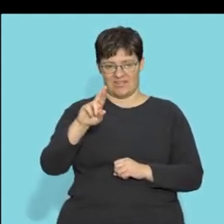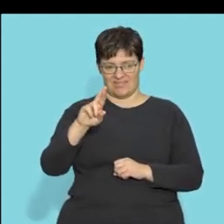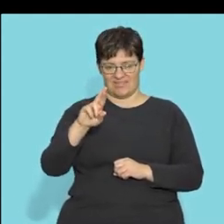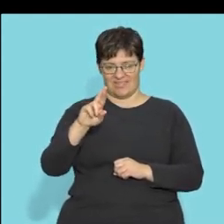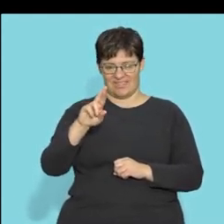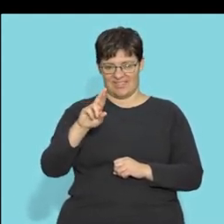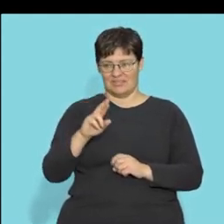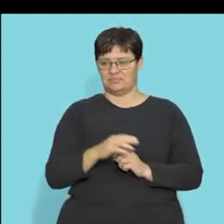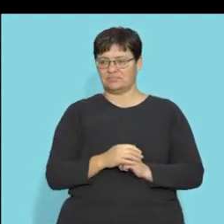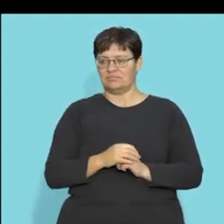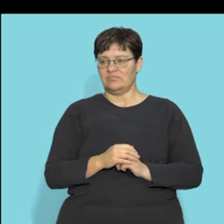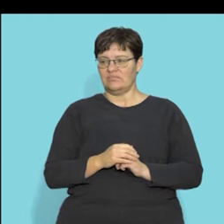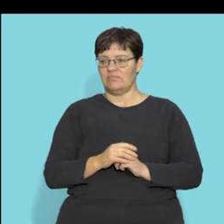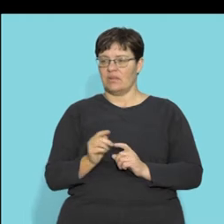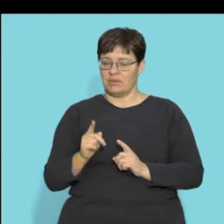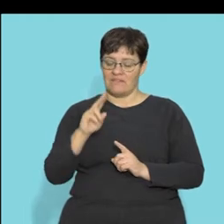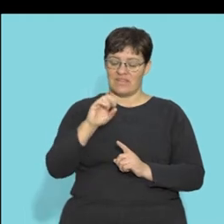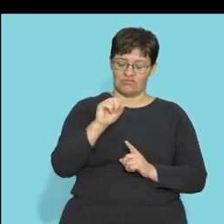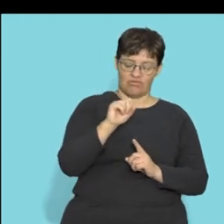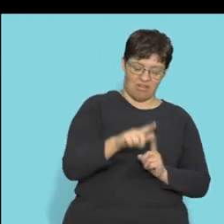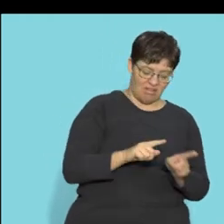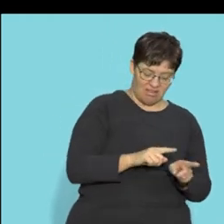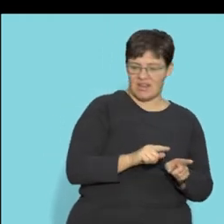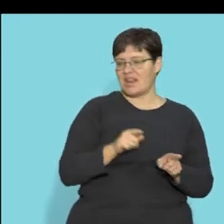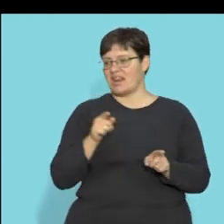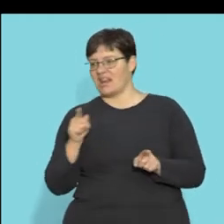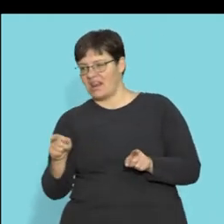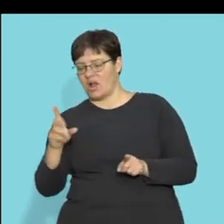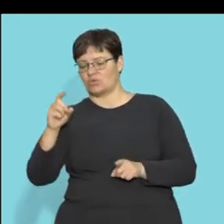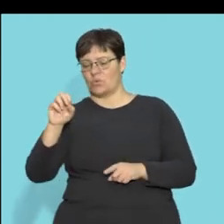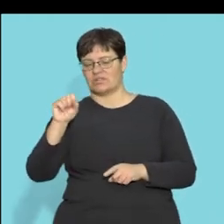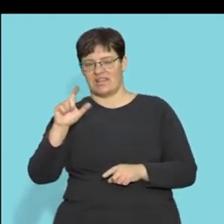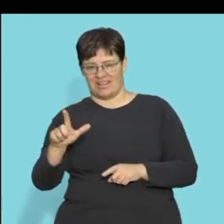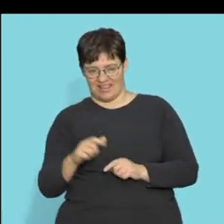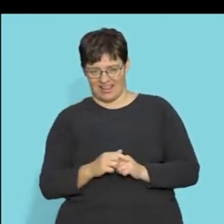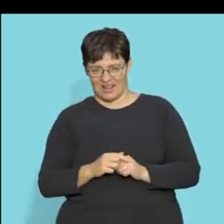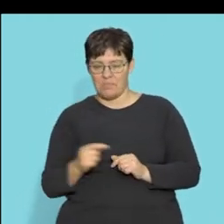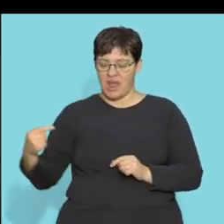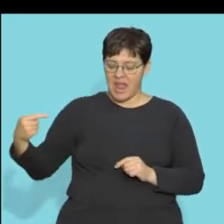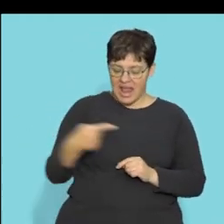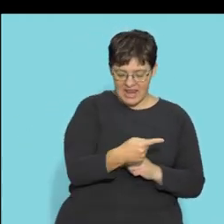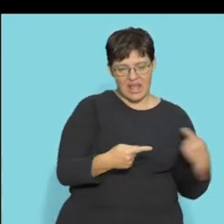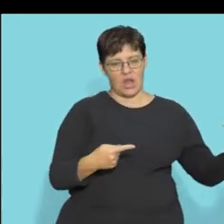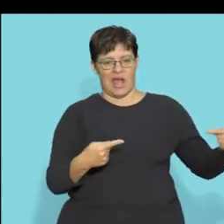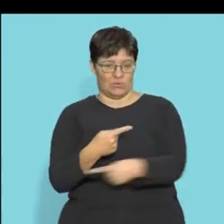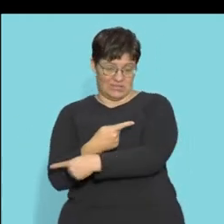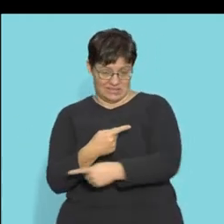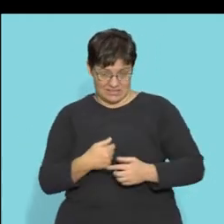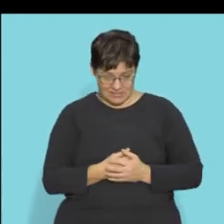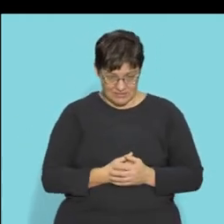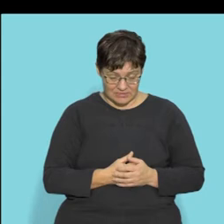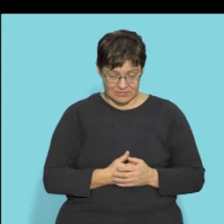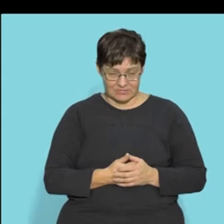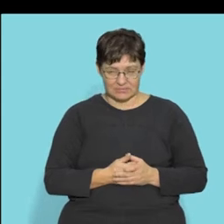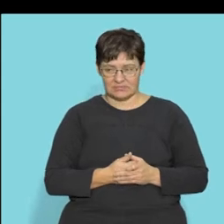and that will be your ventral root. So this is the ventral root and this is the dorsal root. Just see where the bubble or the